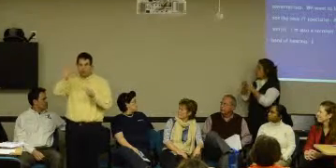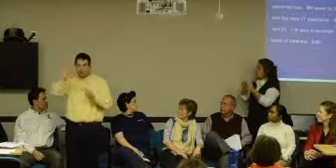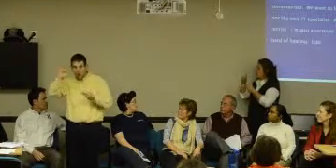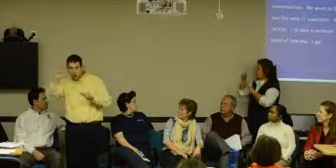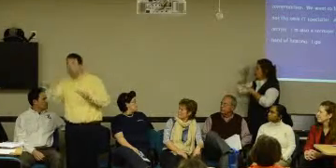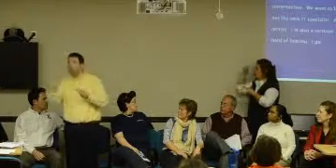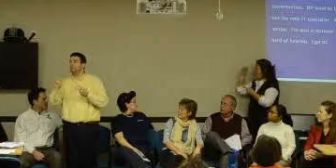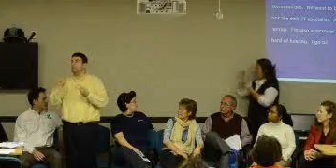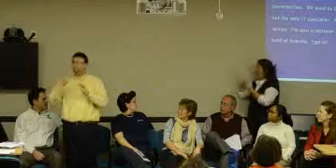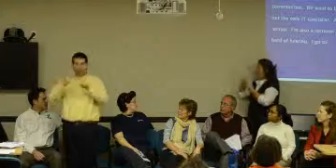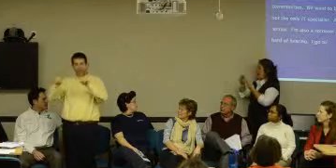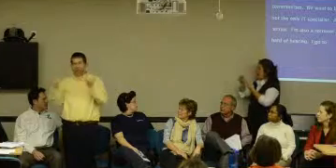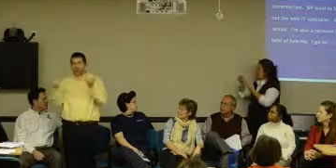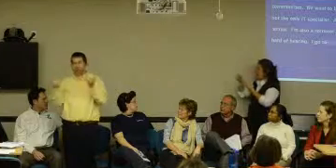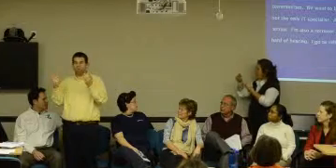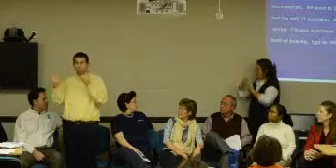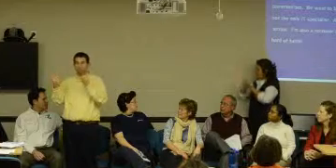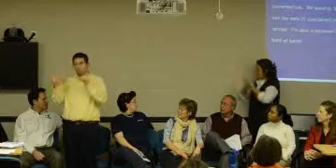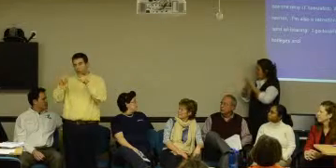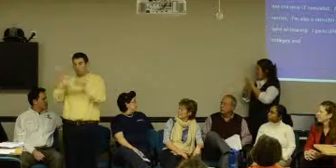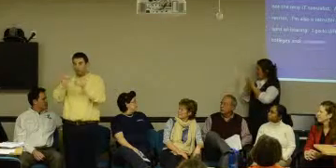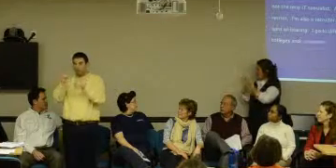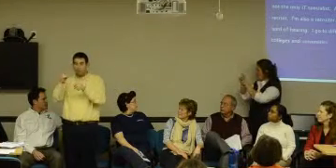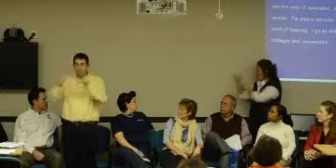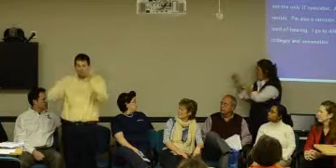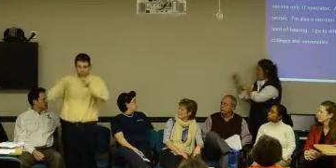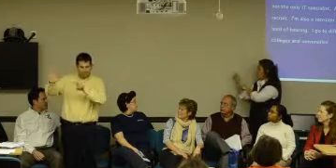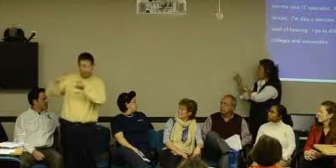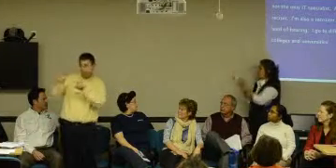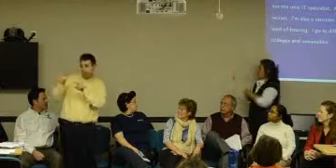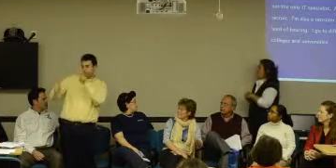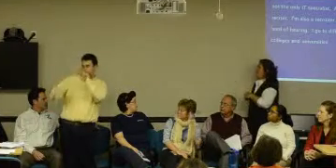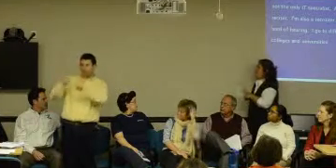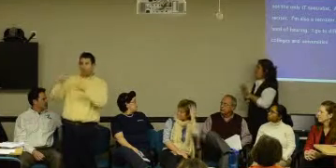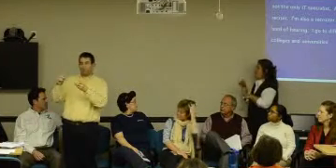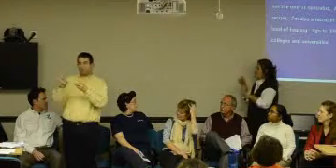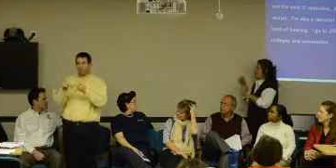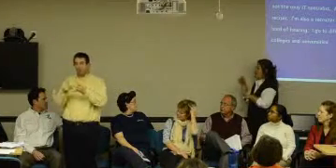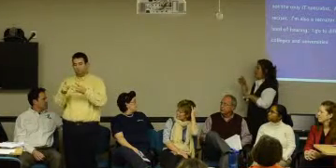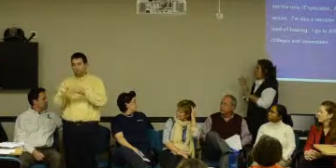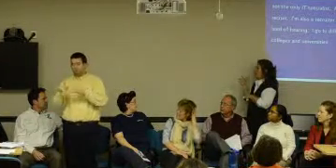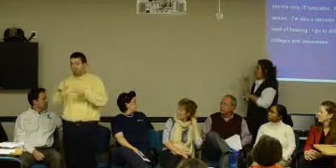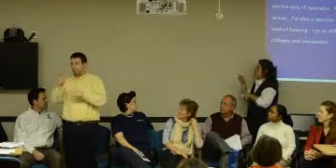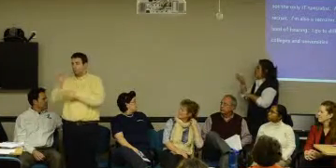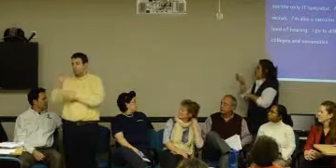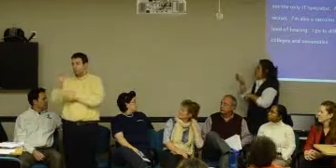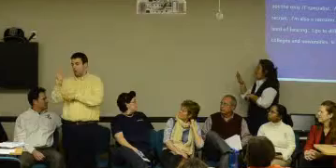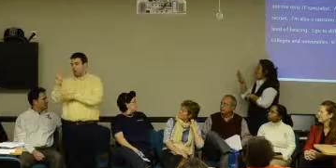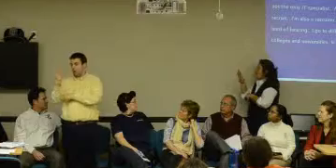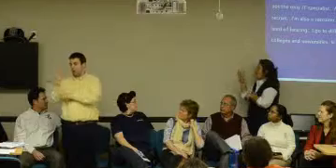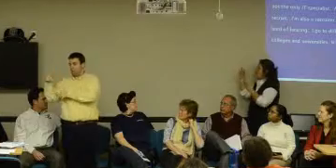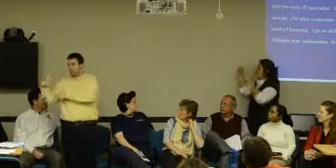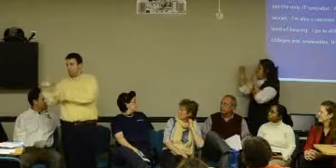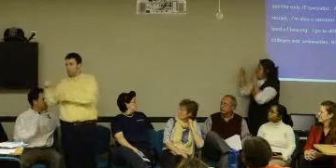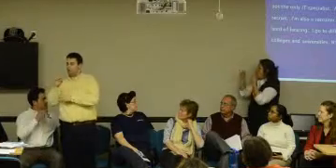colleges and universities, NTID, RIT, Gallaudet. I I go to their job fairs,